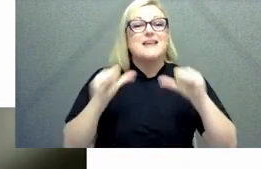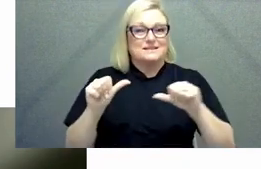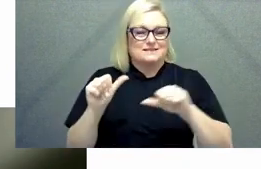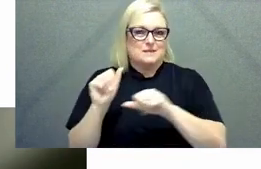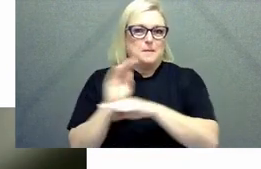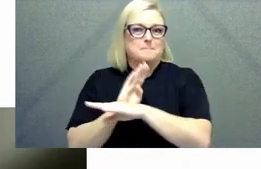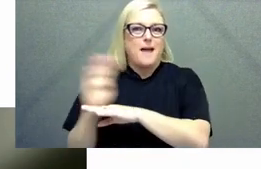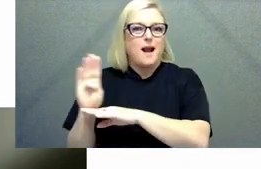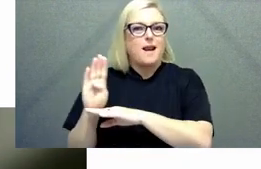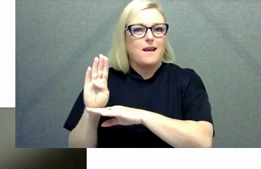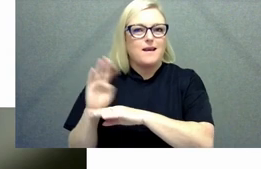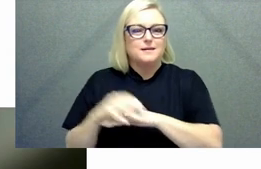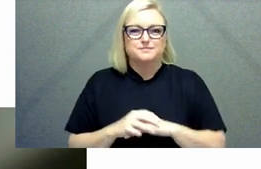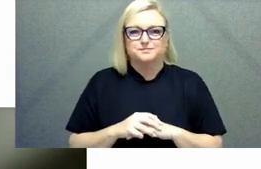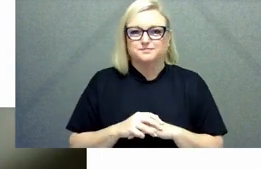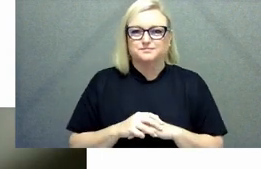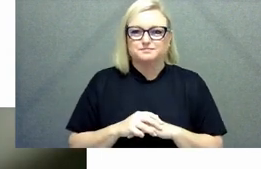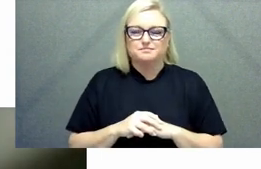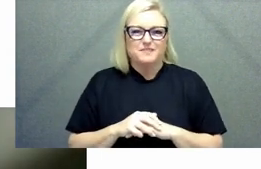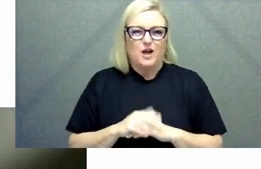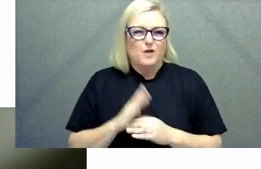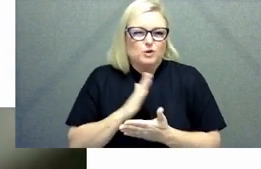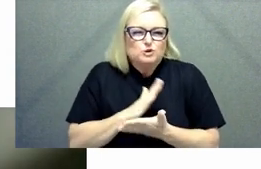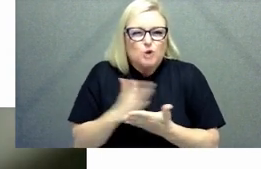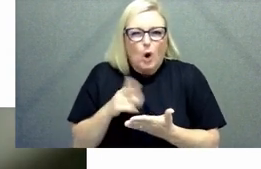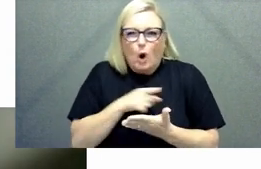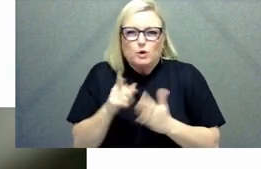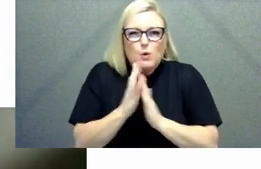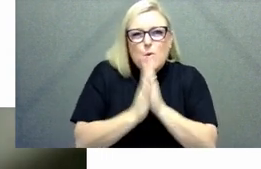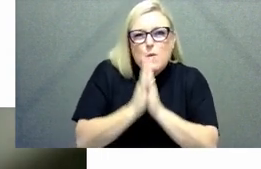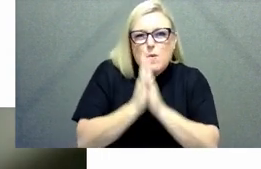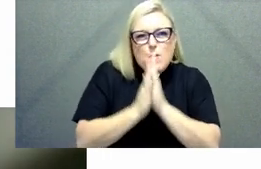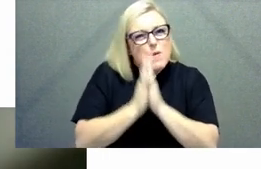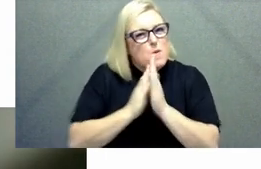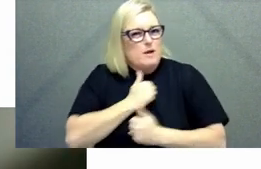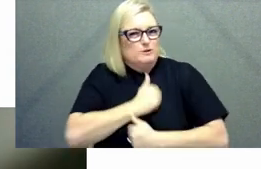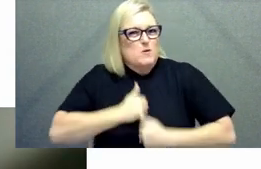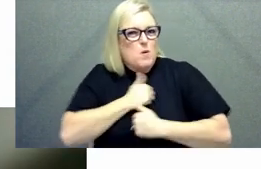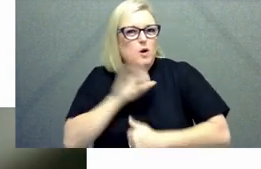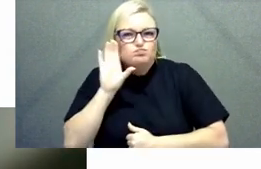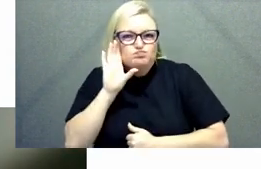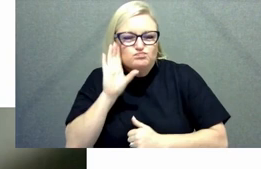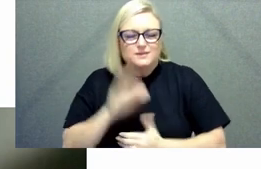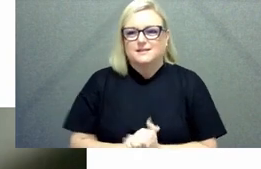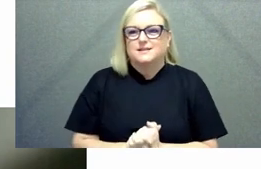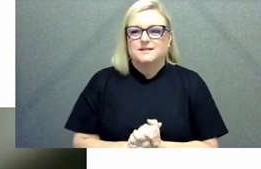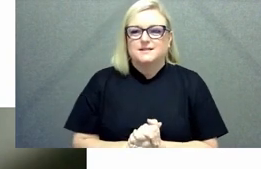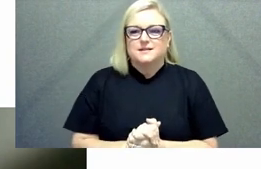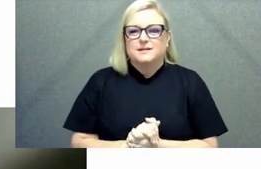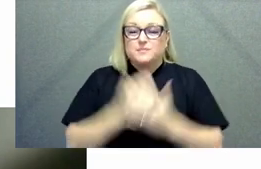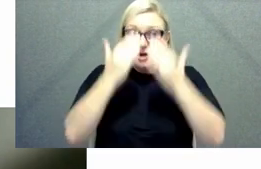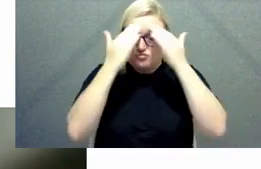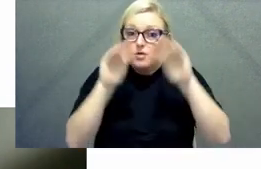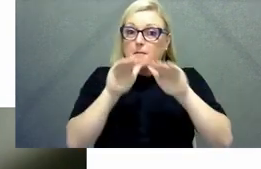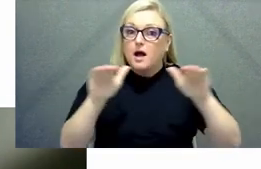arguably the juiciest part of the the road road show today just a reminder if you have